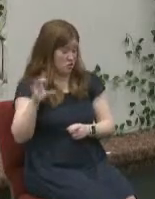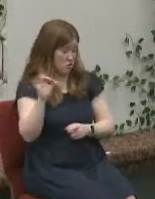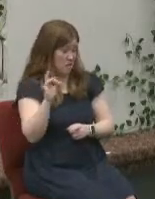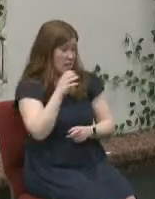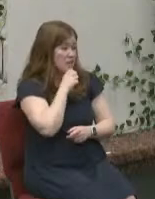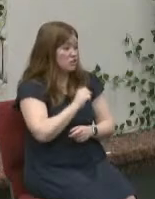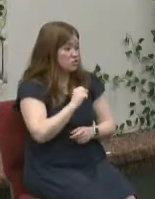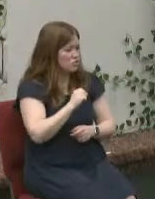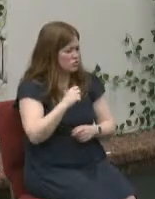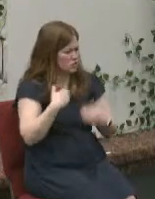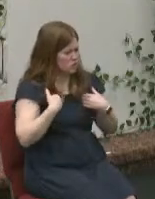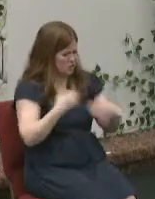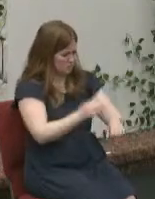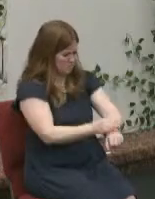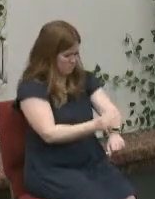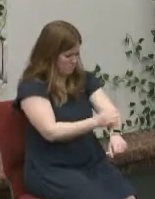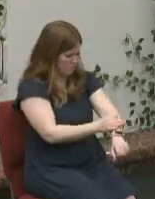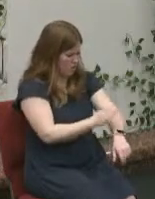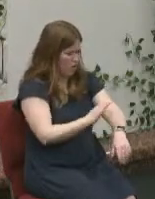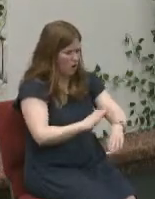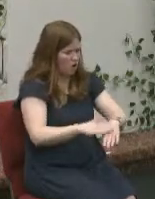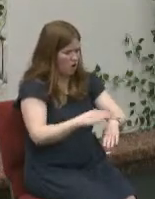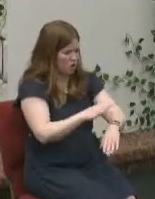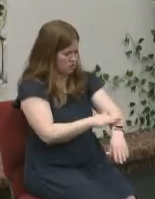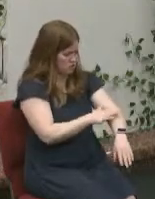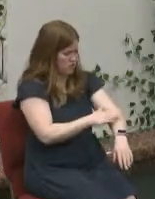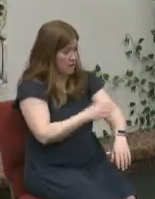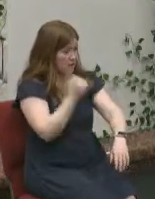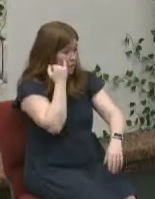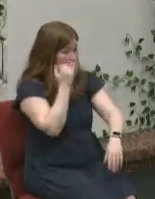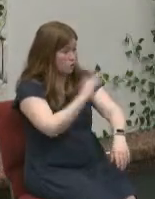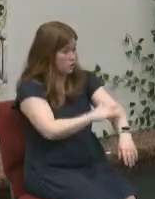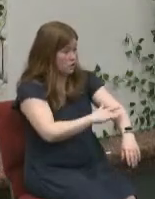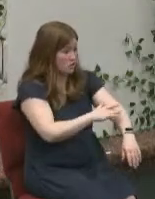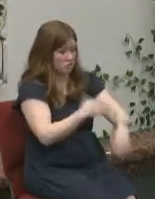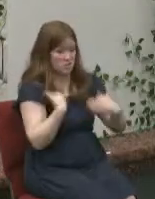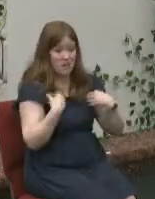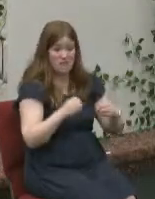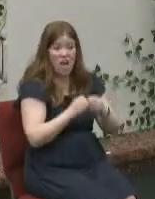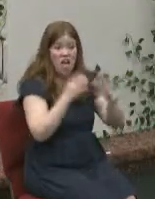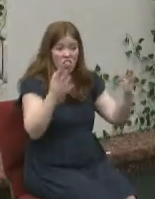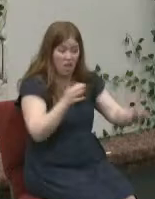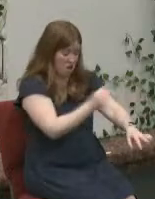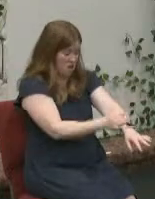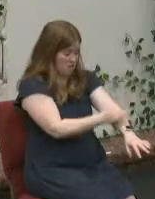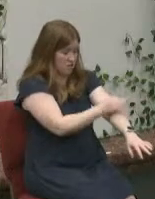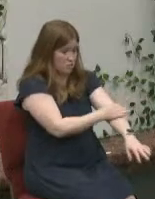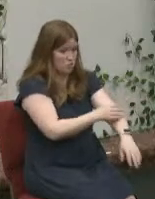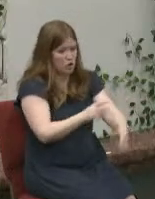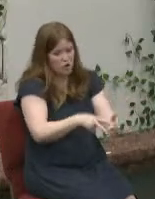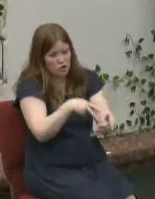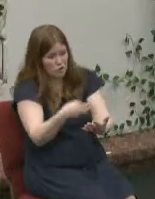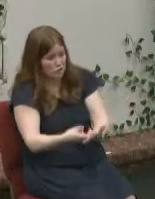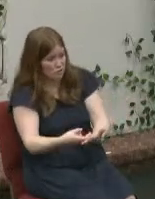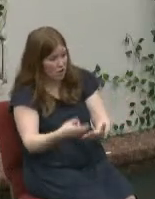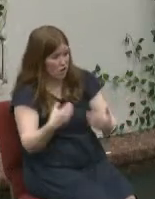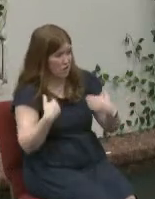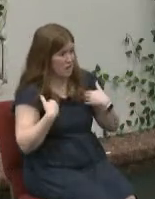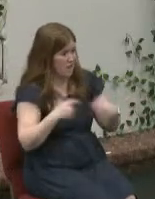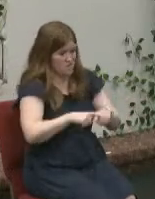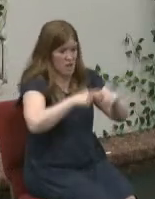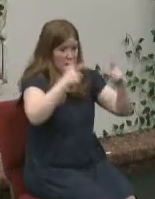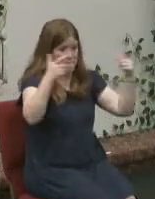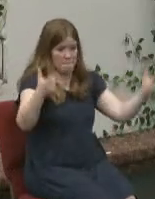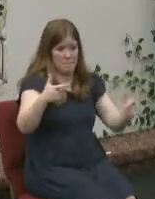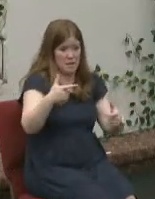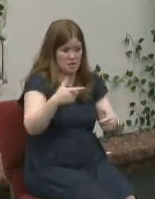and they wouldn't go away in fact if you touched her skin hard enough she'd get more of them she fell down and the bruises were way bigger